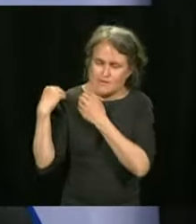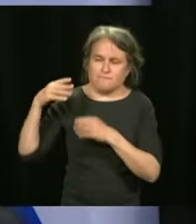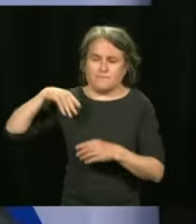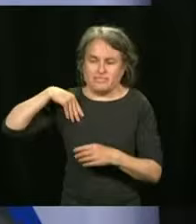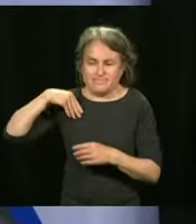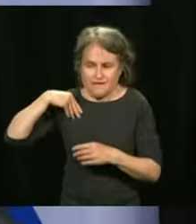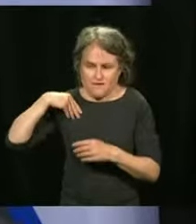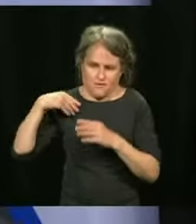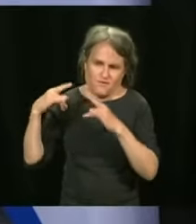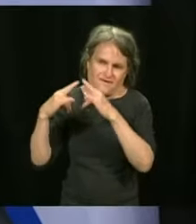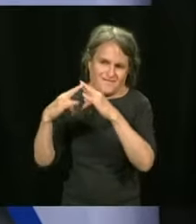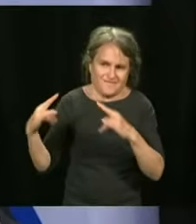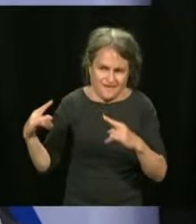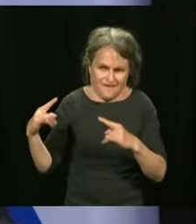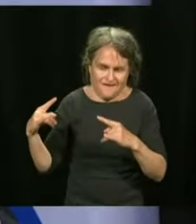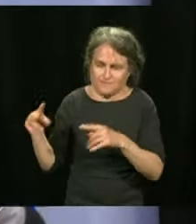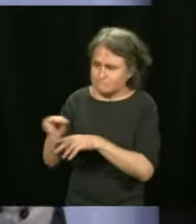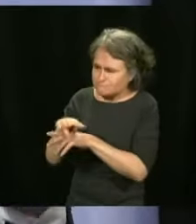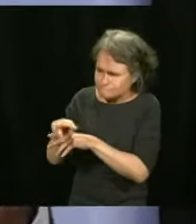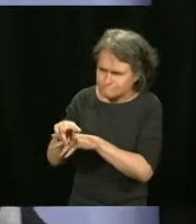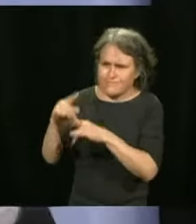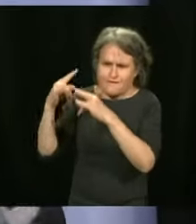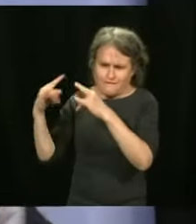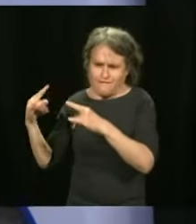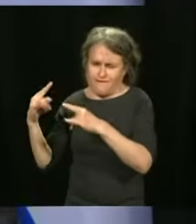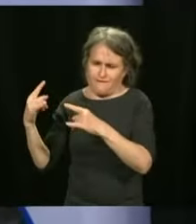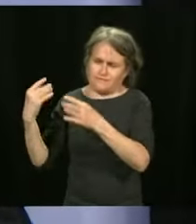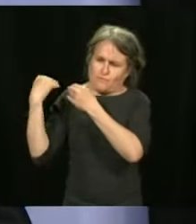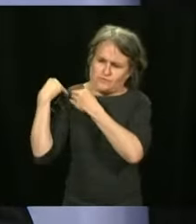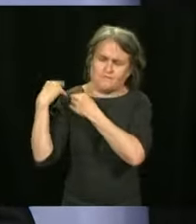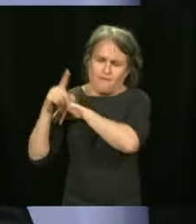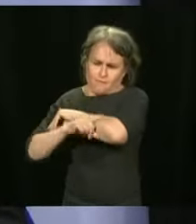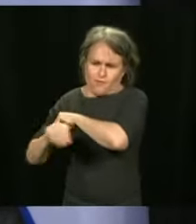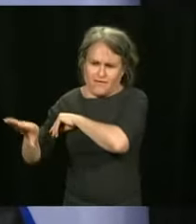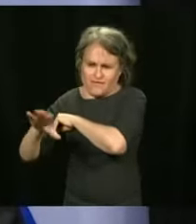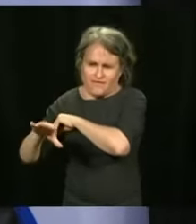day camps versus sleepaway camps.